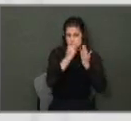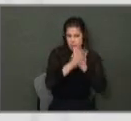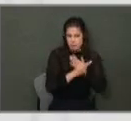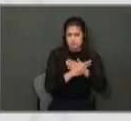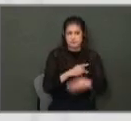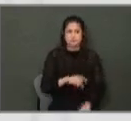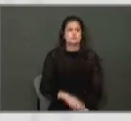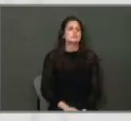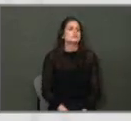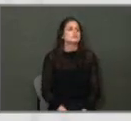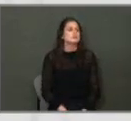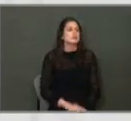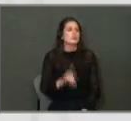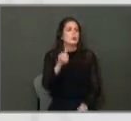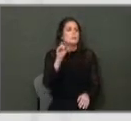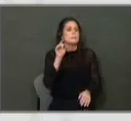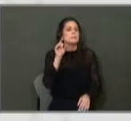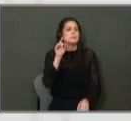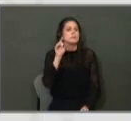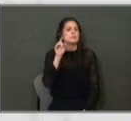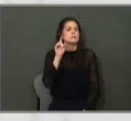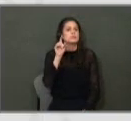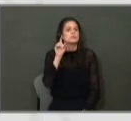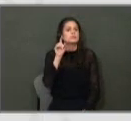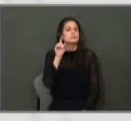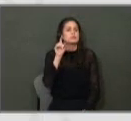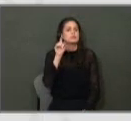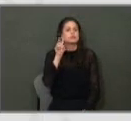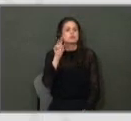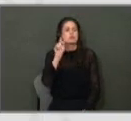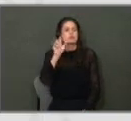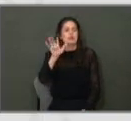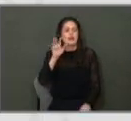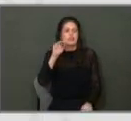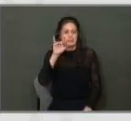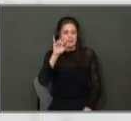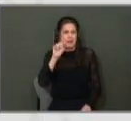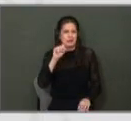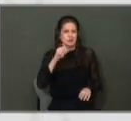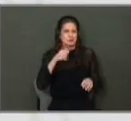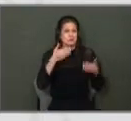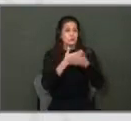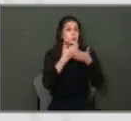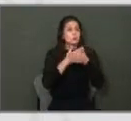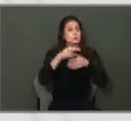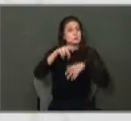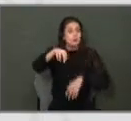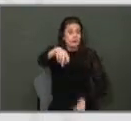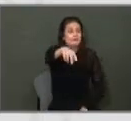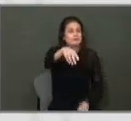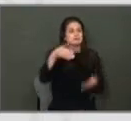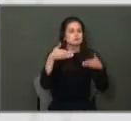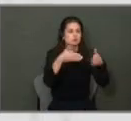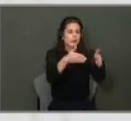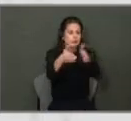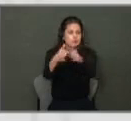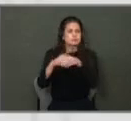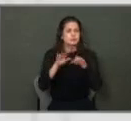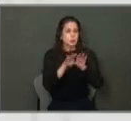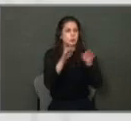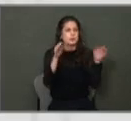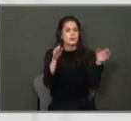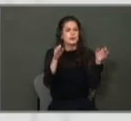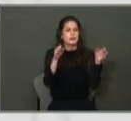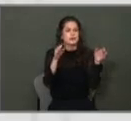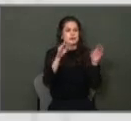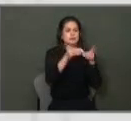new acreage that's coming online, 2.5 miles of new trails that are coming online, and then we'll be opening up